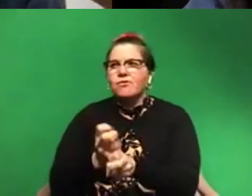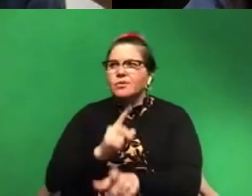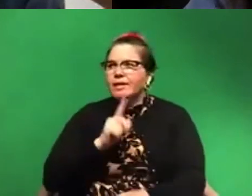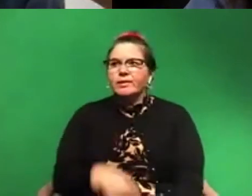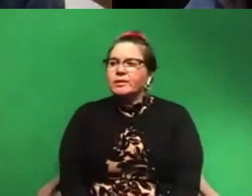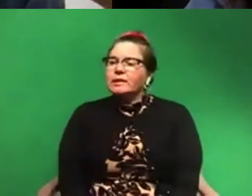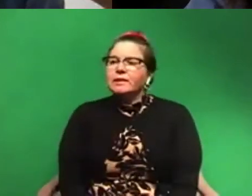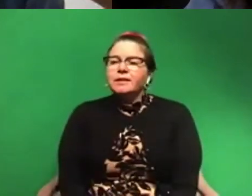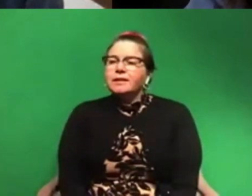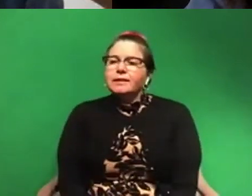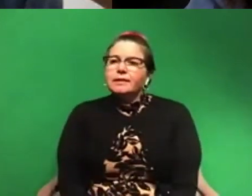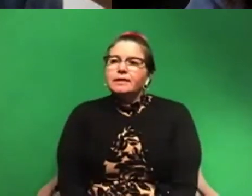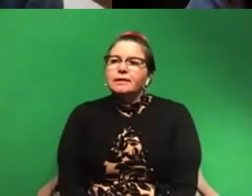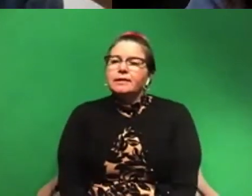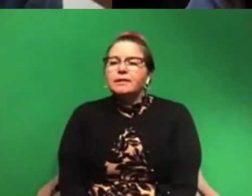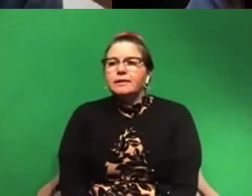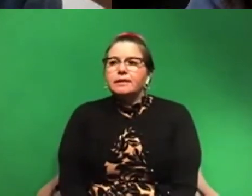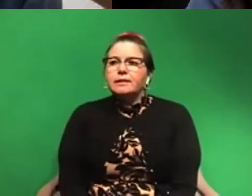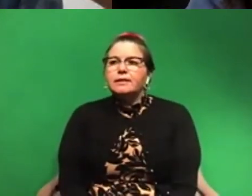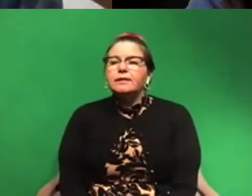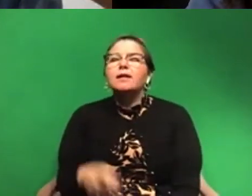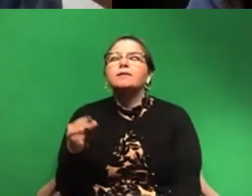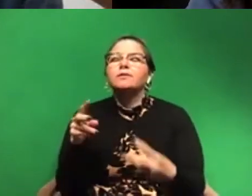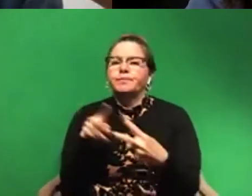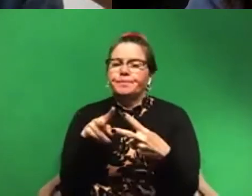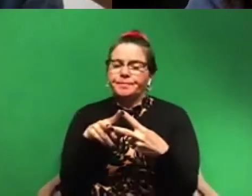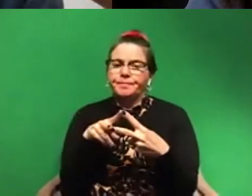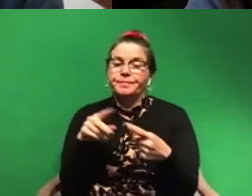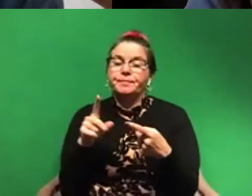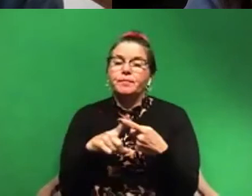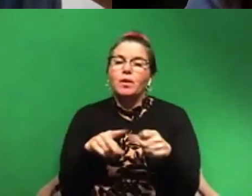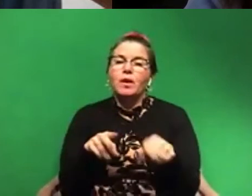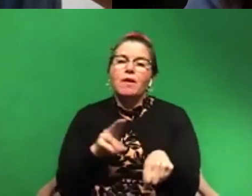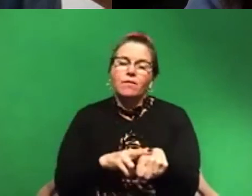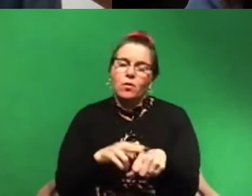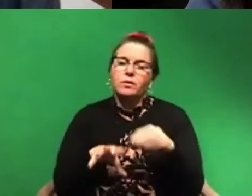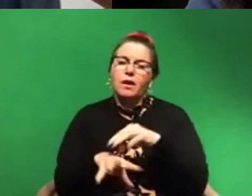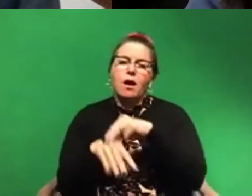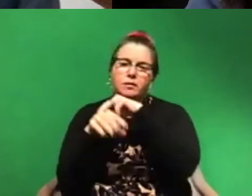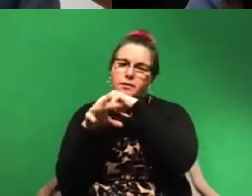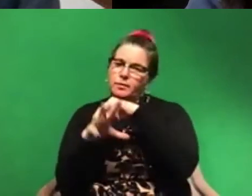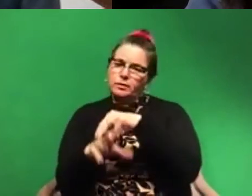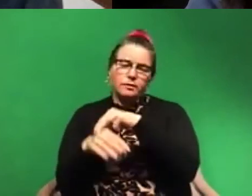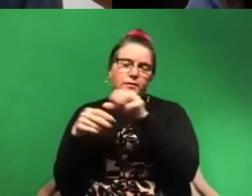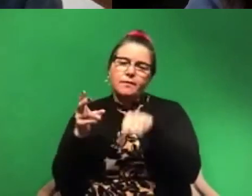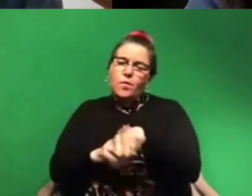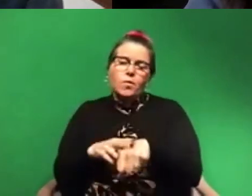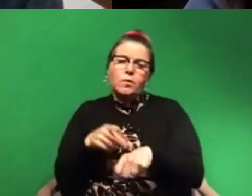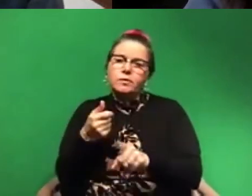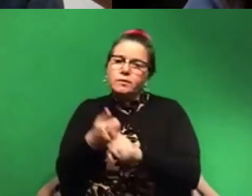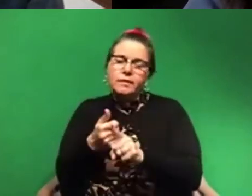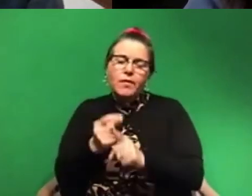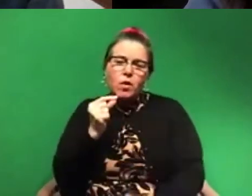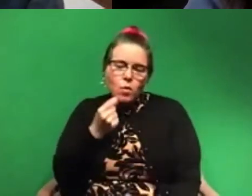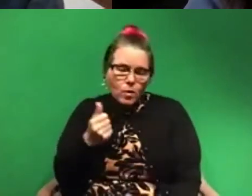I'll, I'll tell you of two. One of course has got to be octopus because they are like one of the coolest animals on the planet.